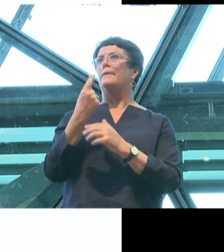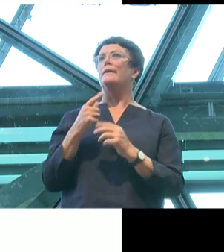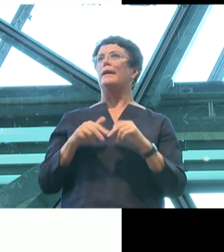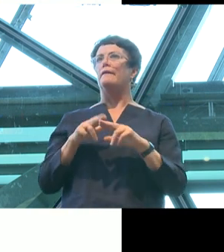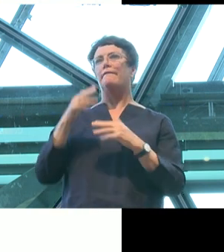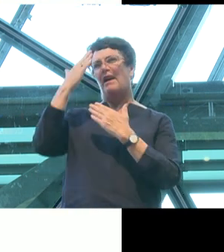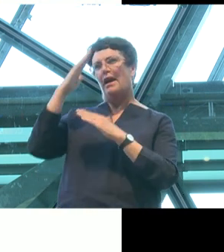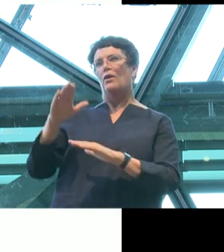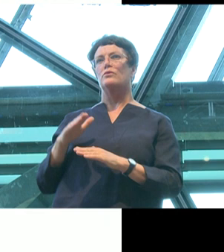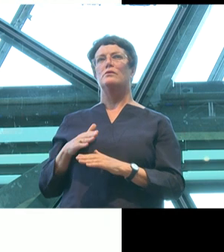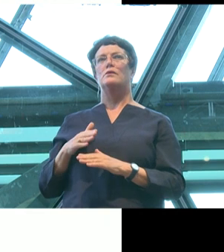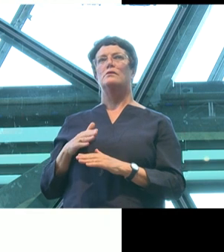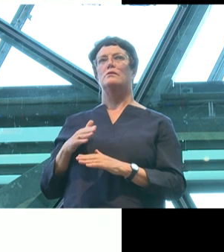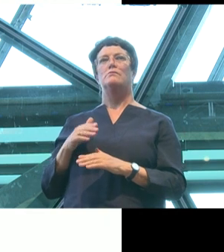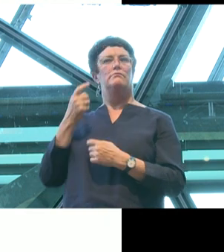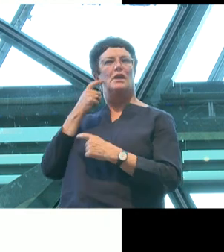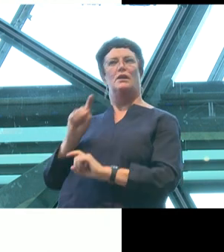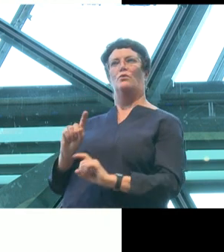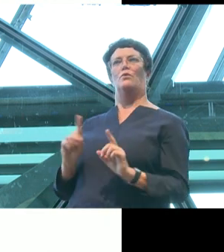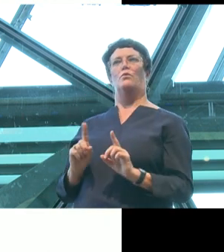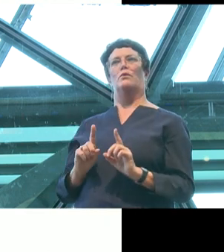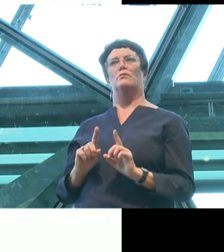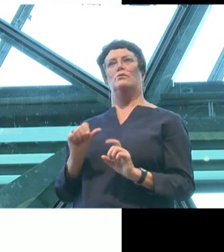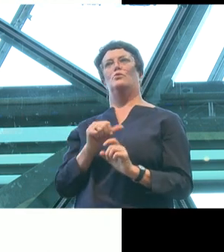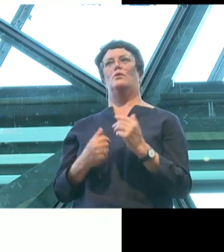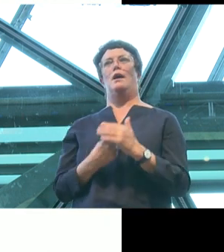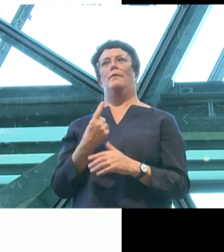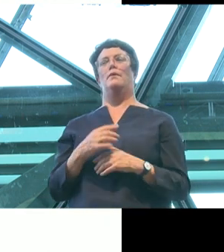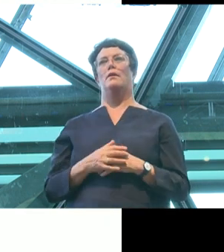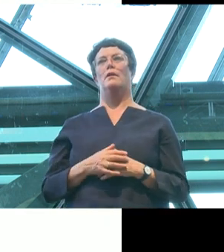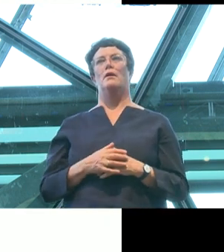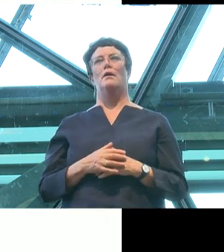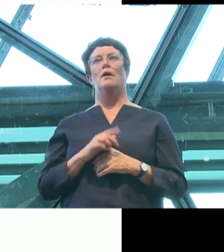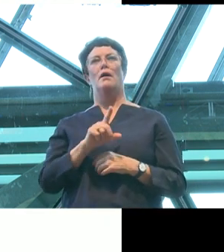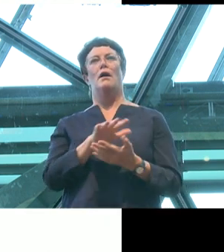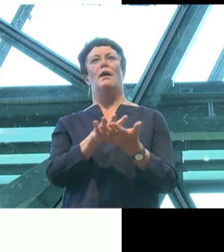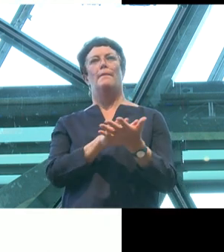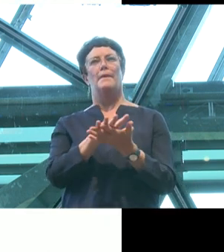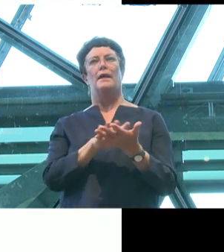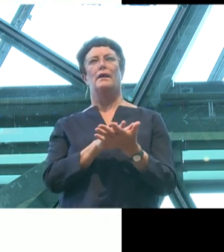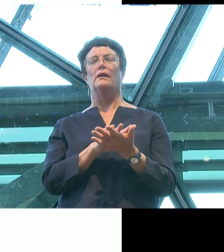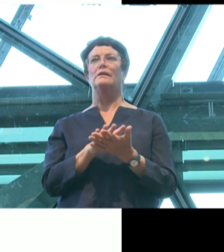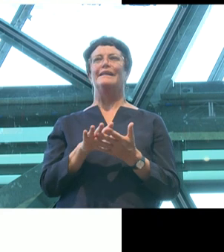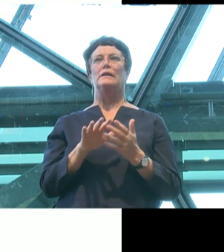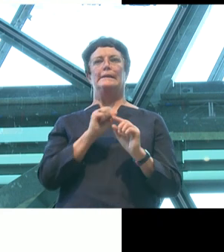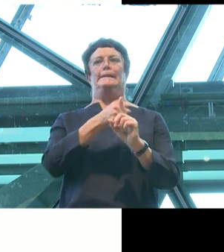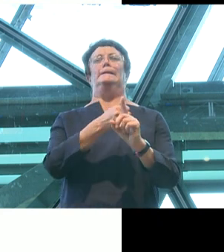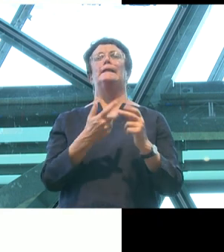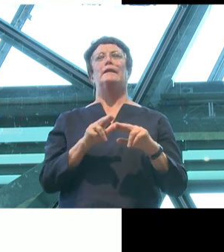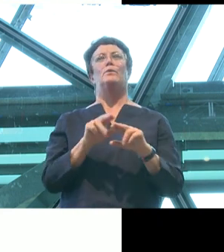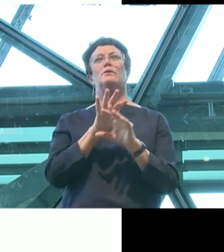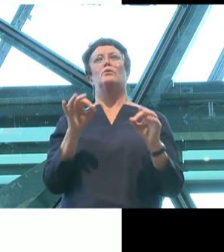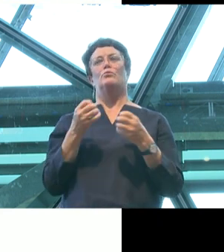selective cohort of kids who we think are the right kind of kid. I mean the consequences when we don't protect all kids.